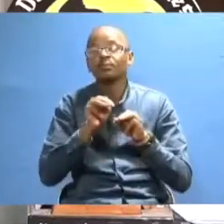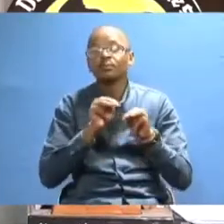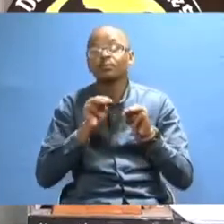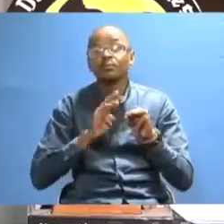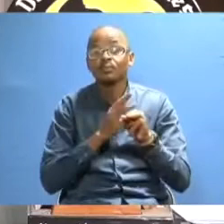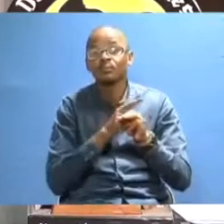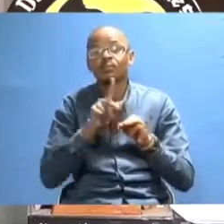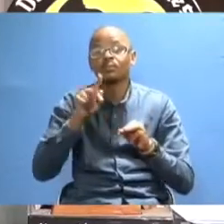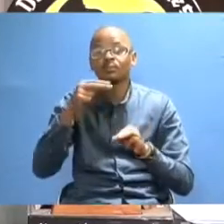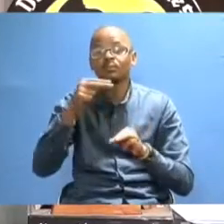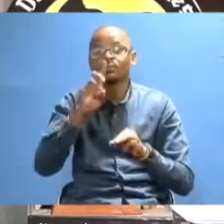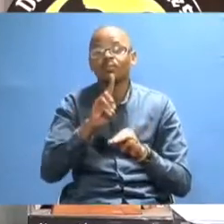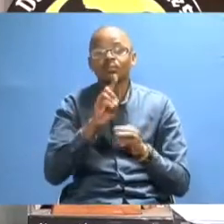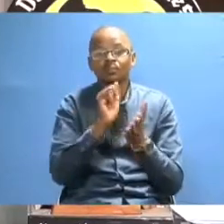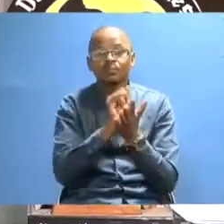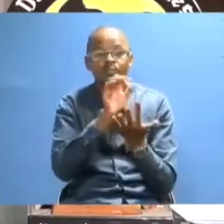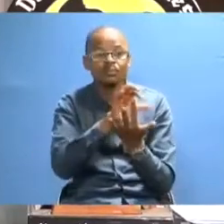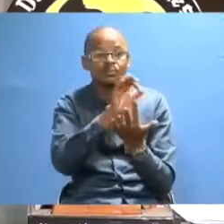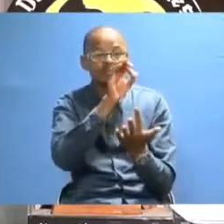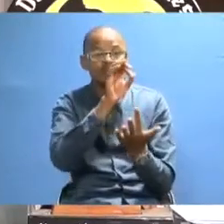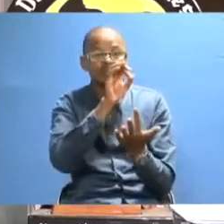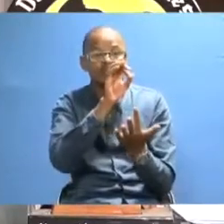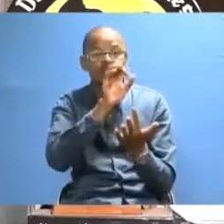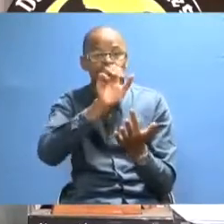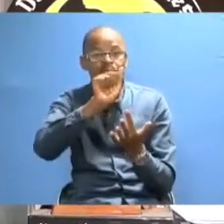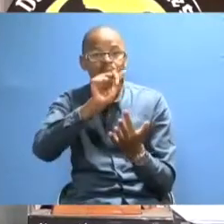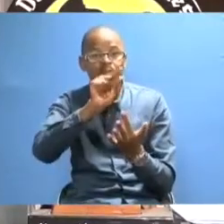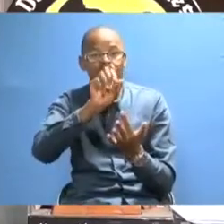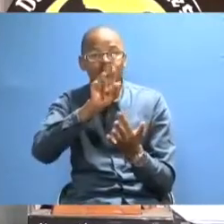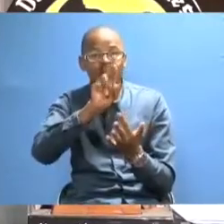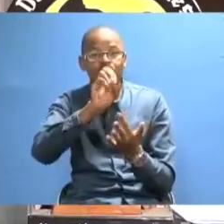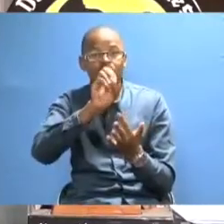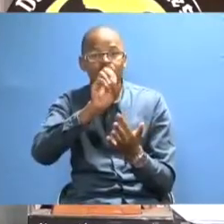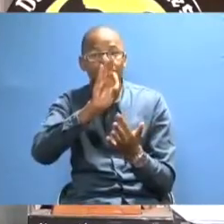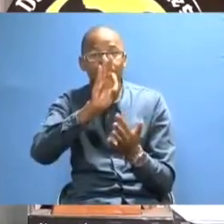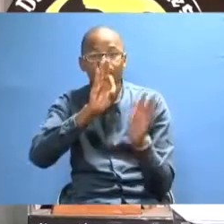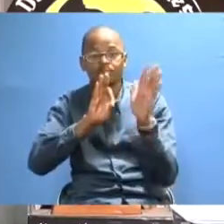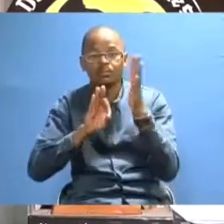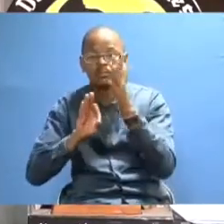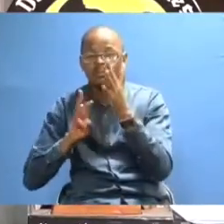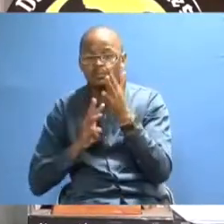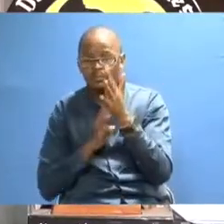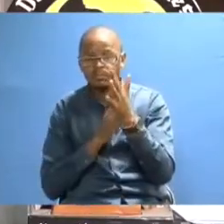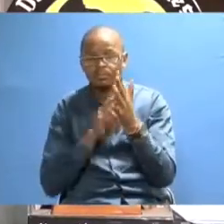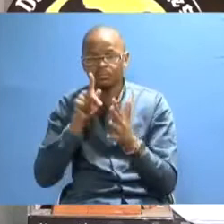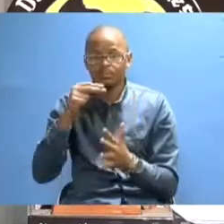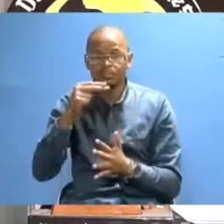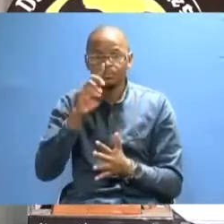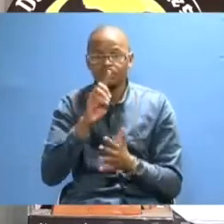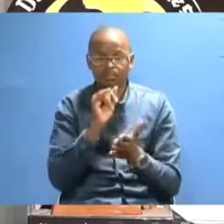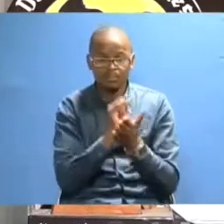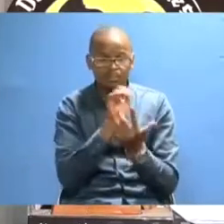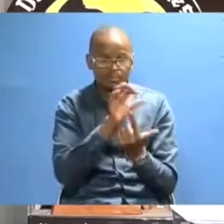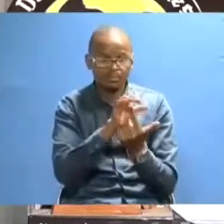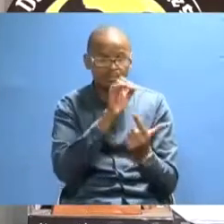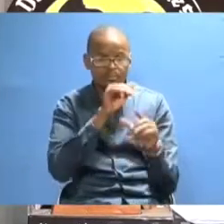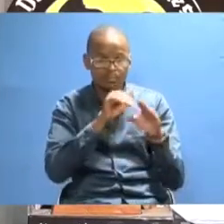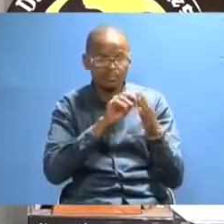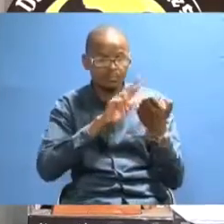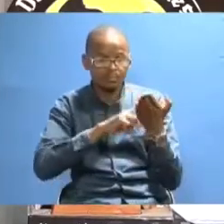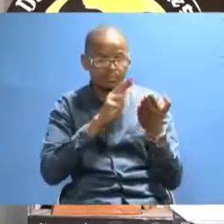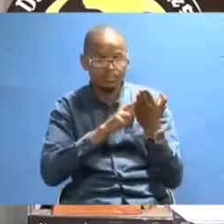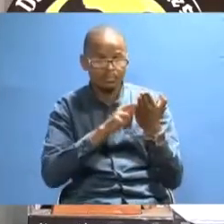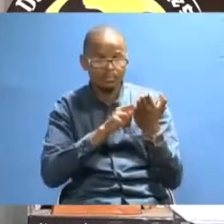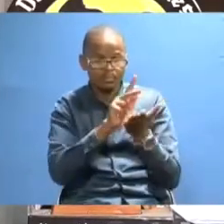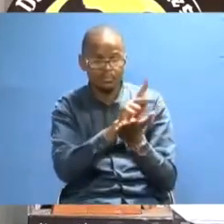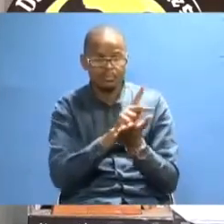Management. We have got a PhD that specializes in Acroforestry and Rural Development. We have got a PhD that specializes